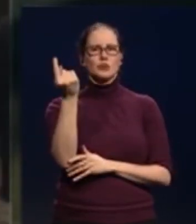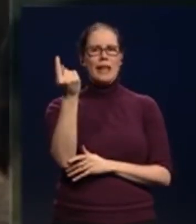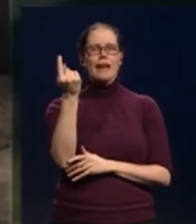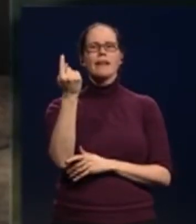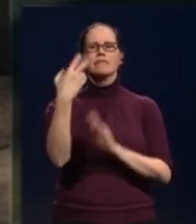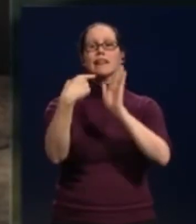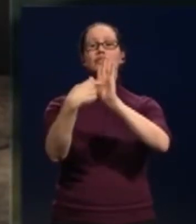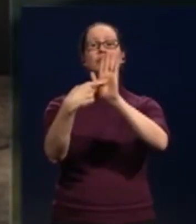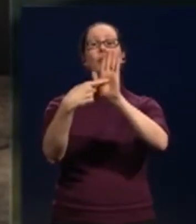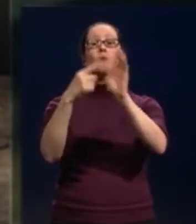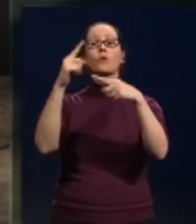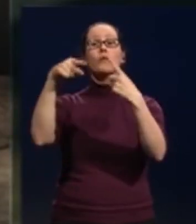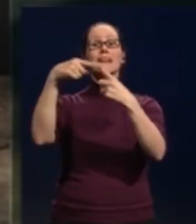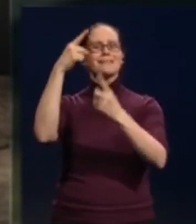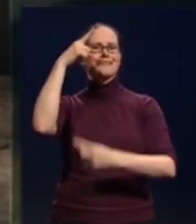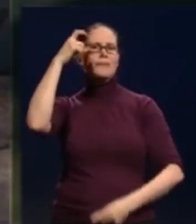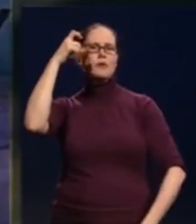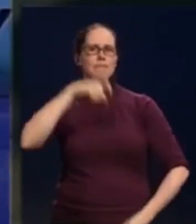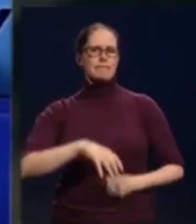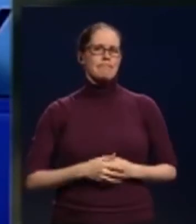on CBC this summer.